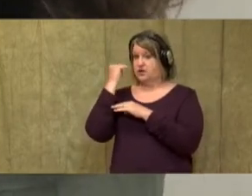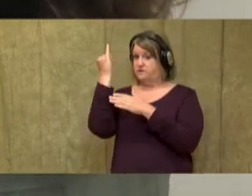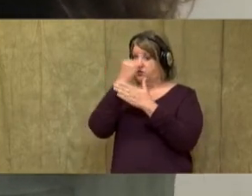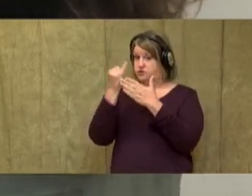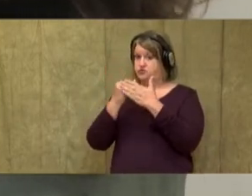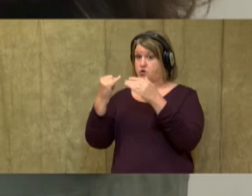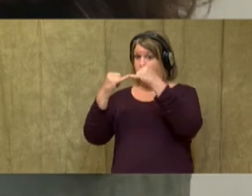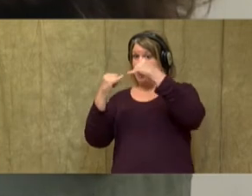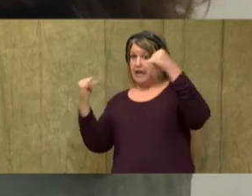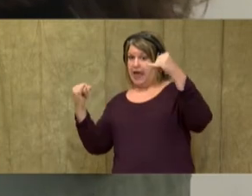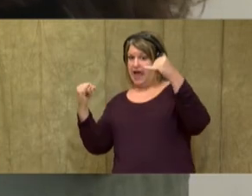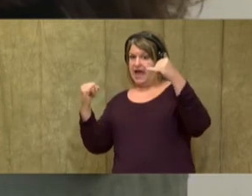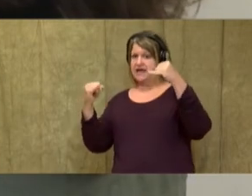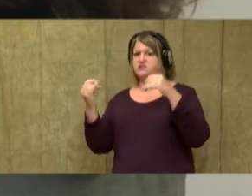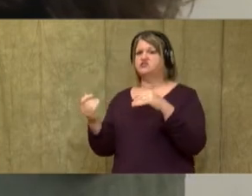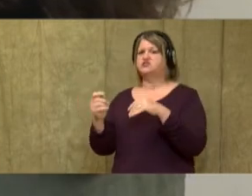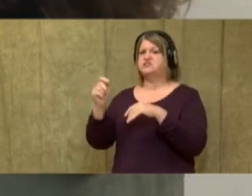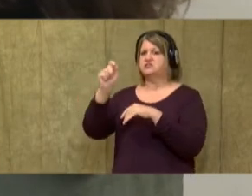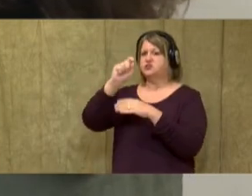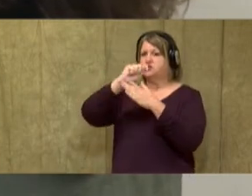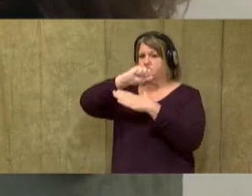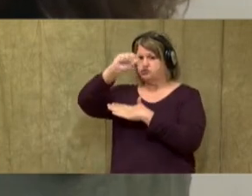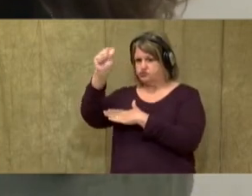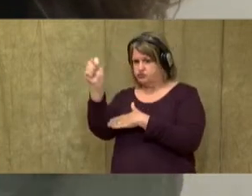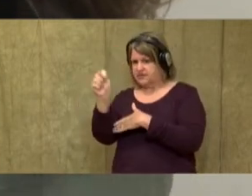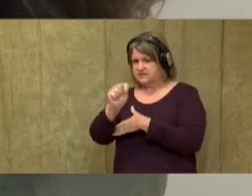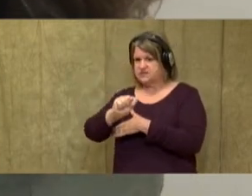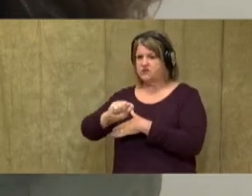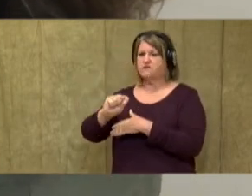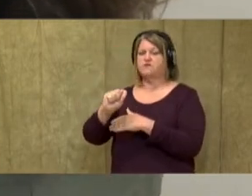go back over your line with a little oval